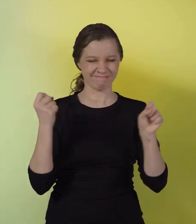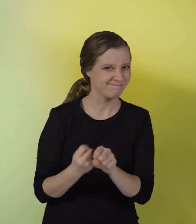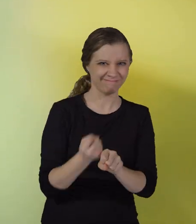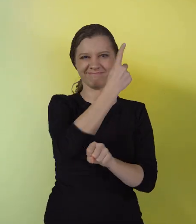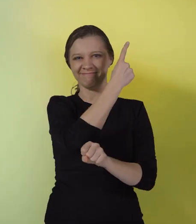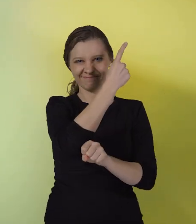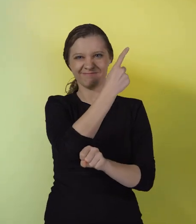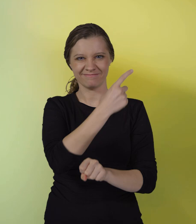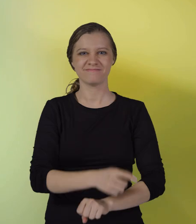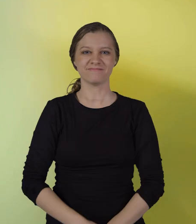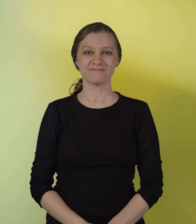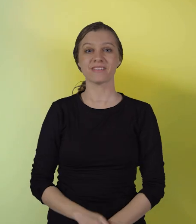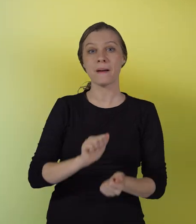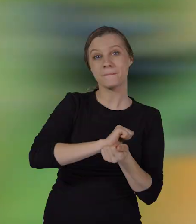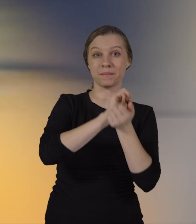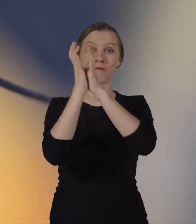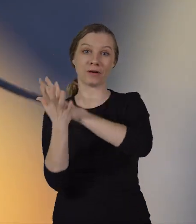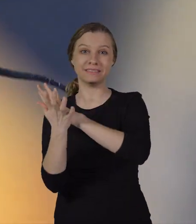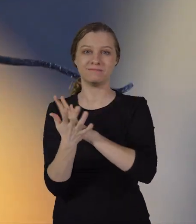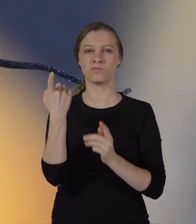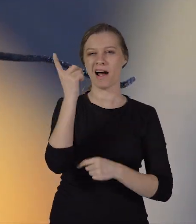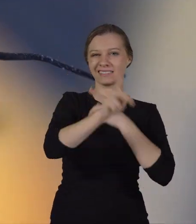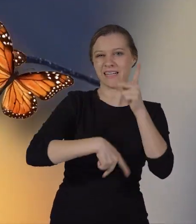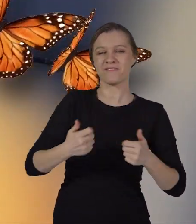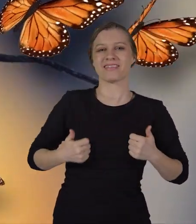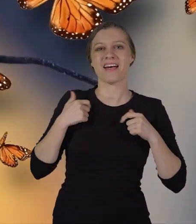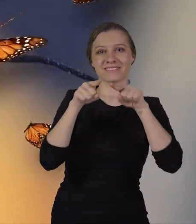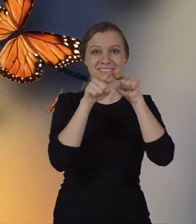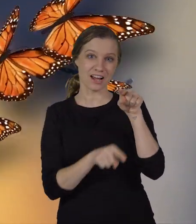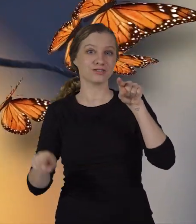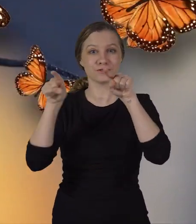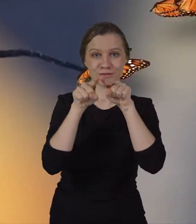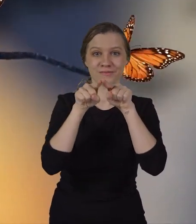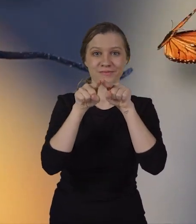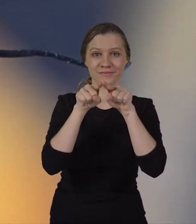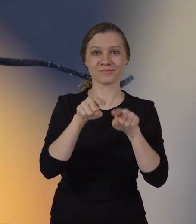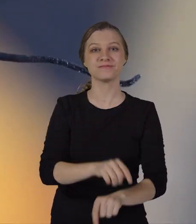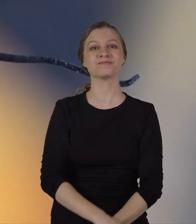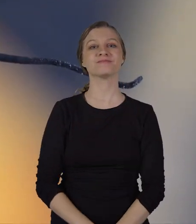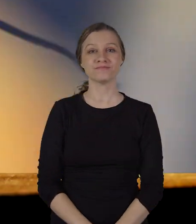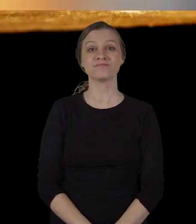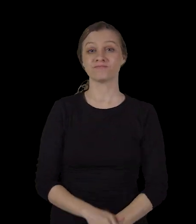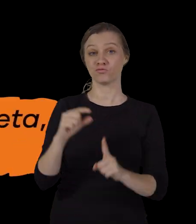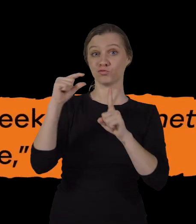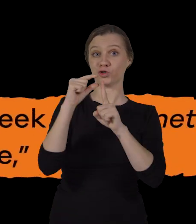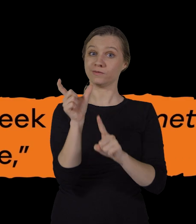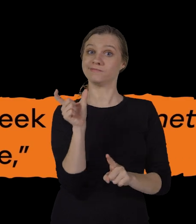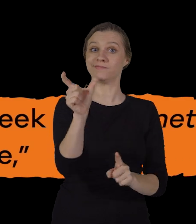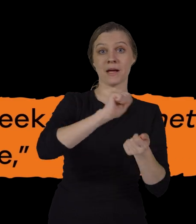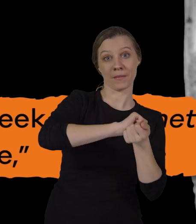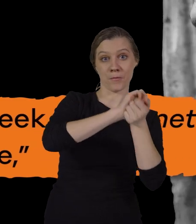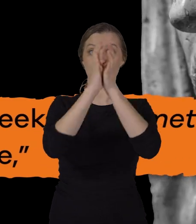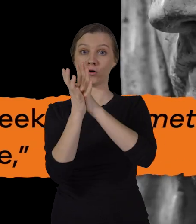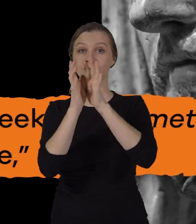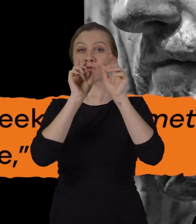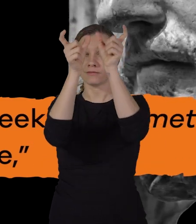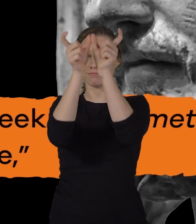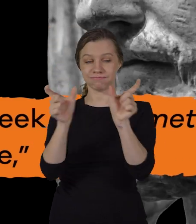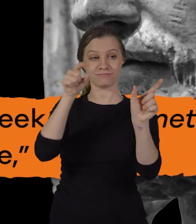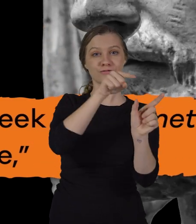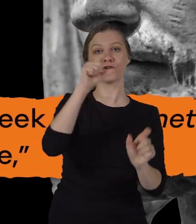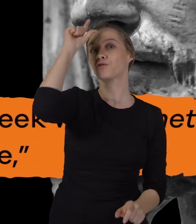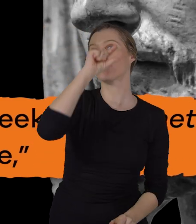different than their parents metamorphosis is one type of life cycle the word metamorphosis